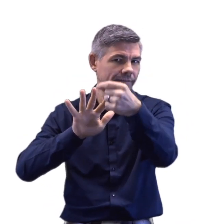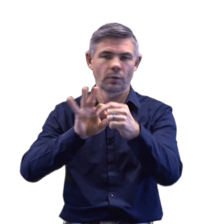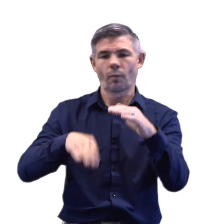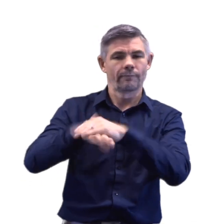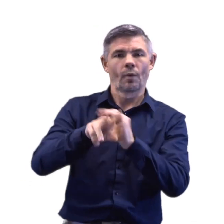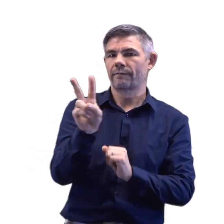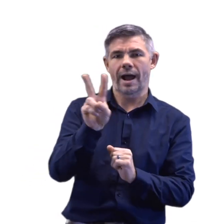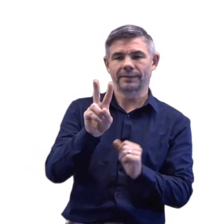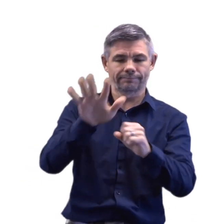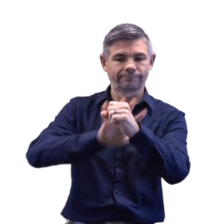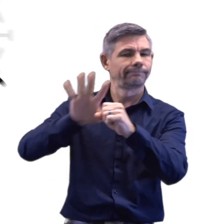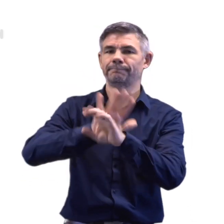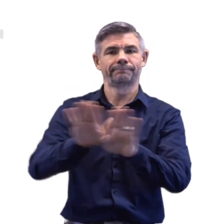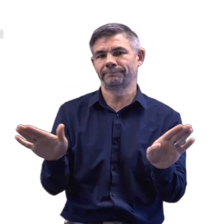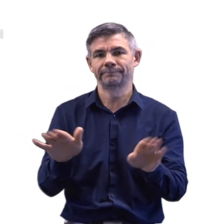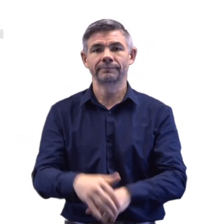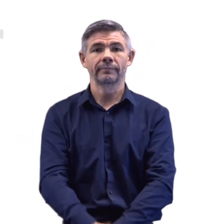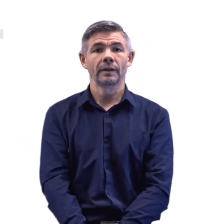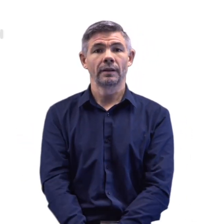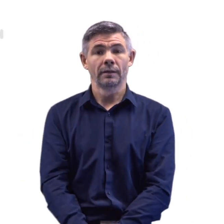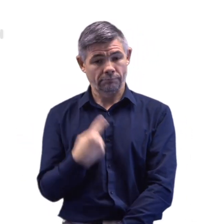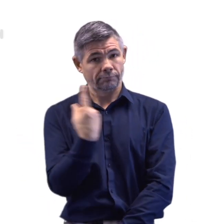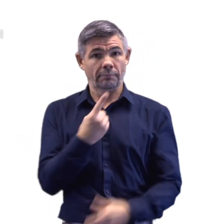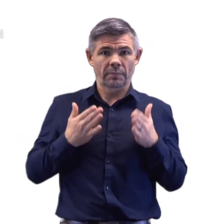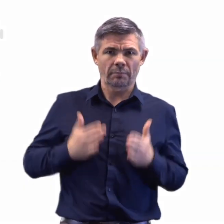They only build the spikes, not the whole virus.